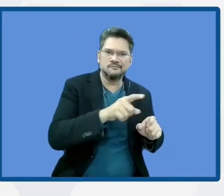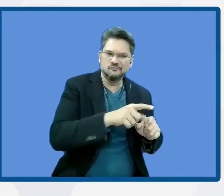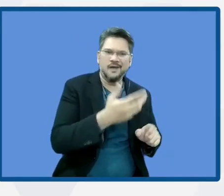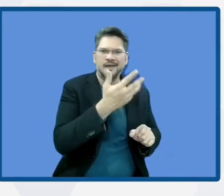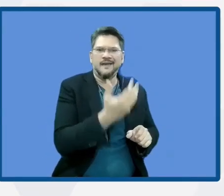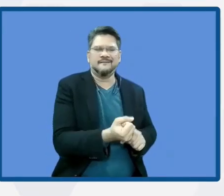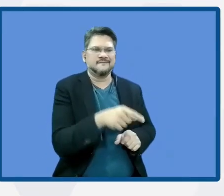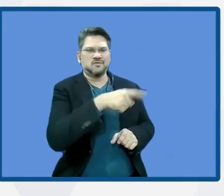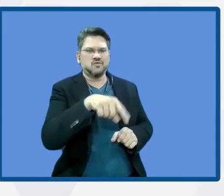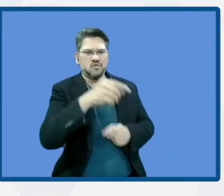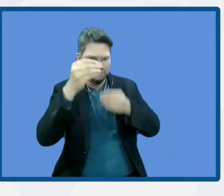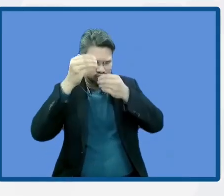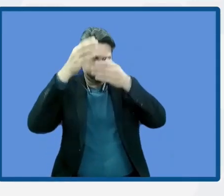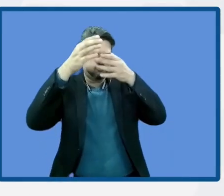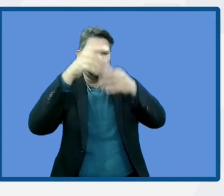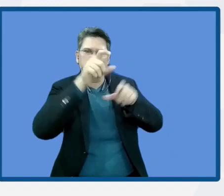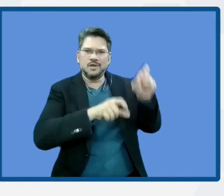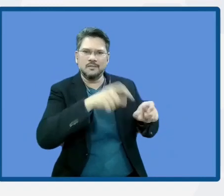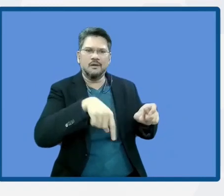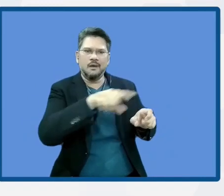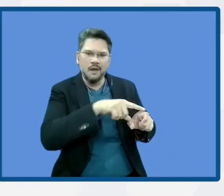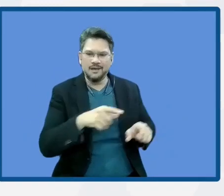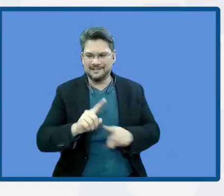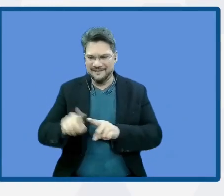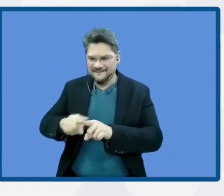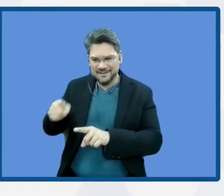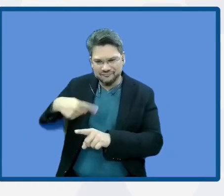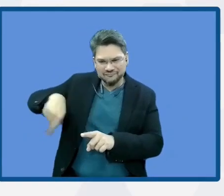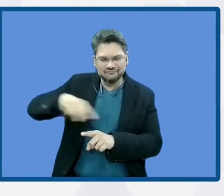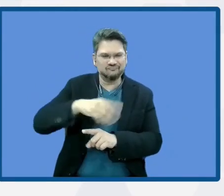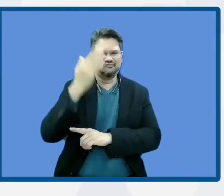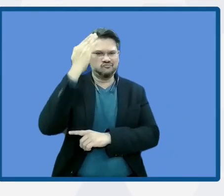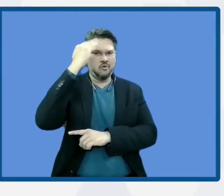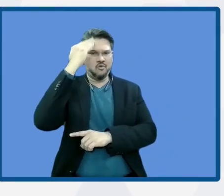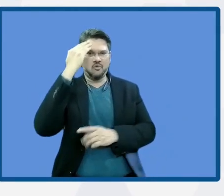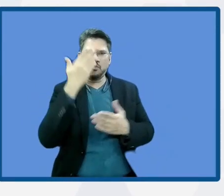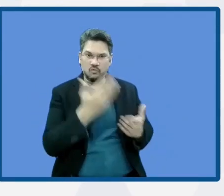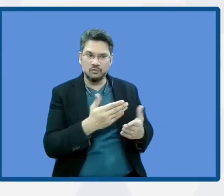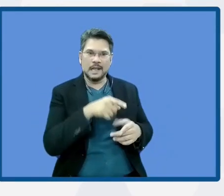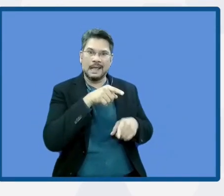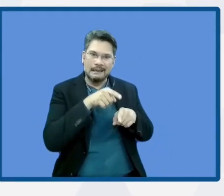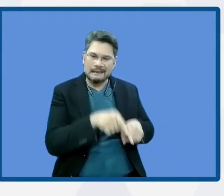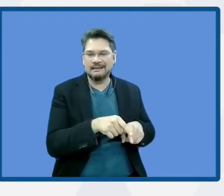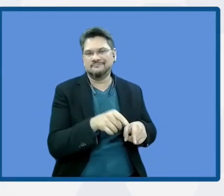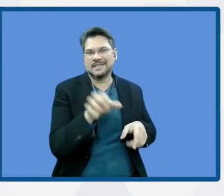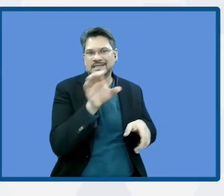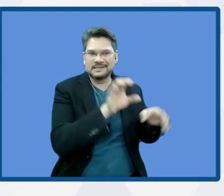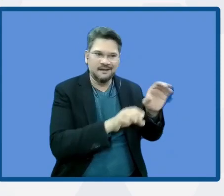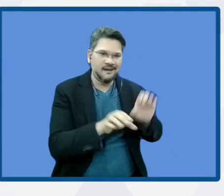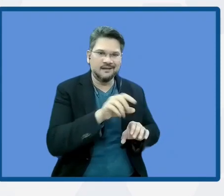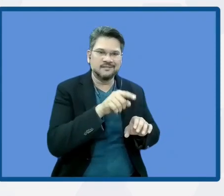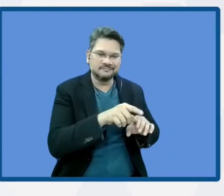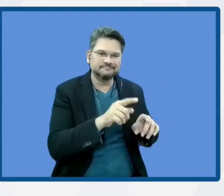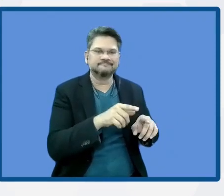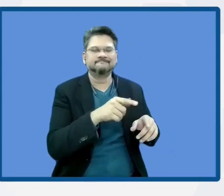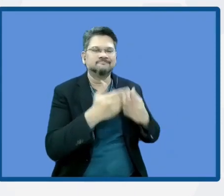these aspects. I think this is where science at the school level is also so important